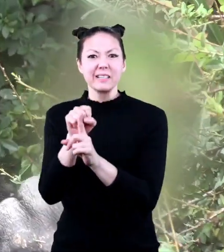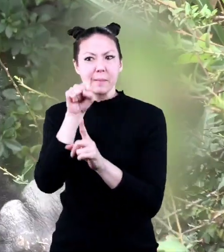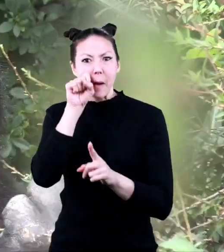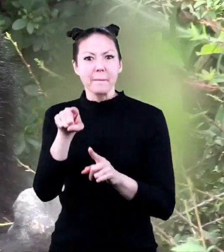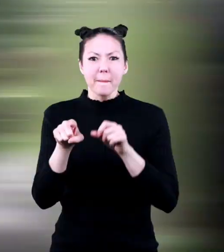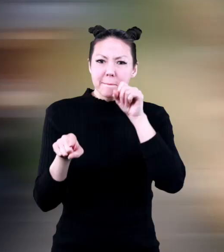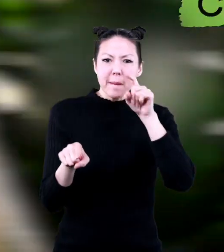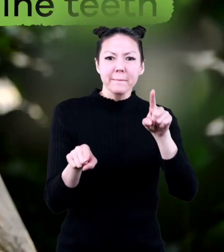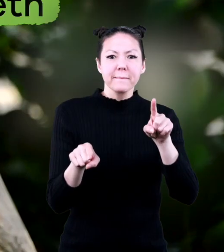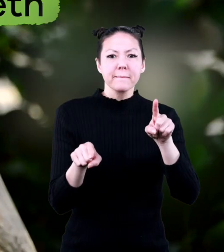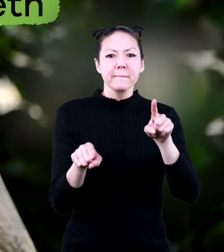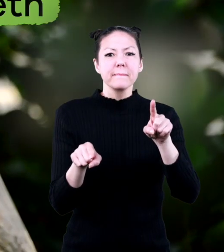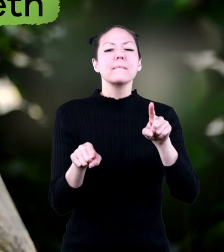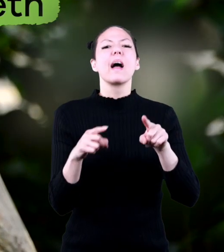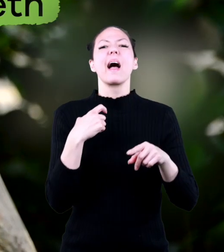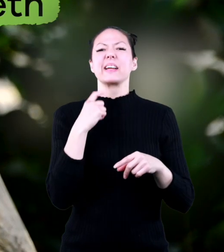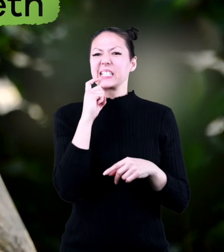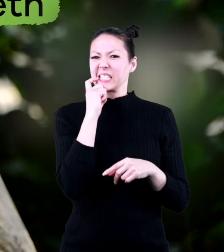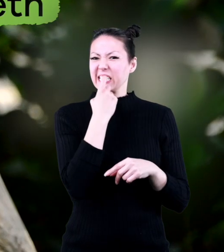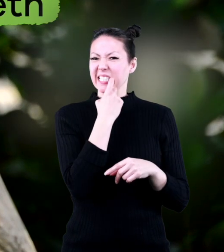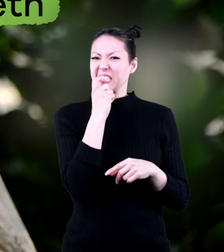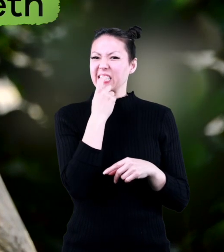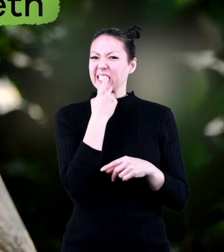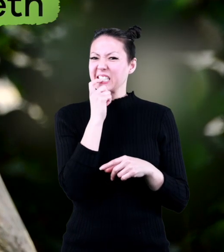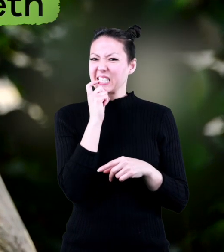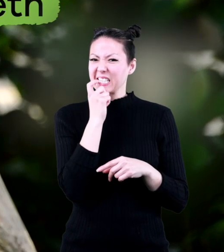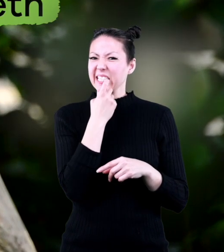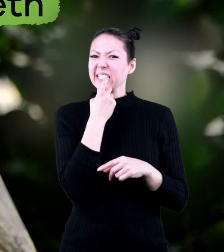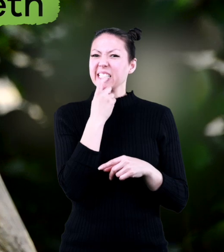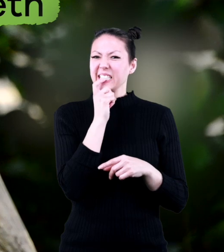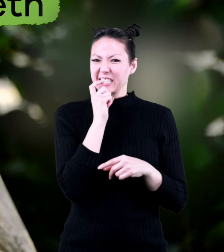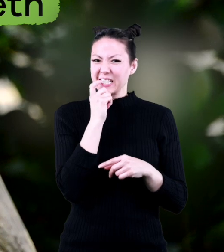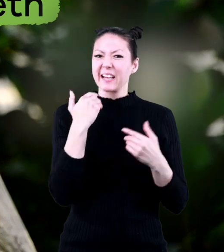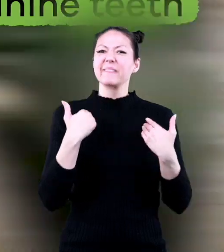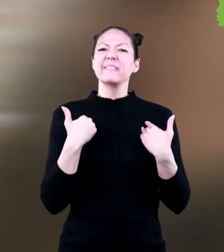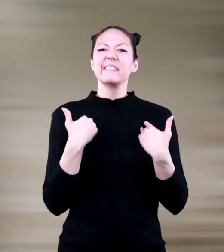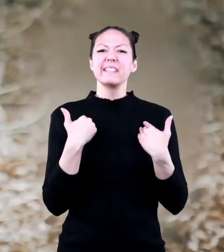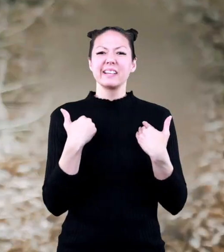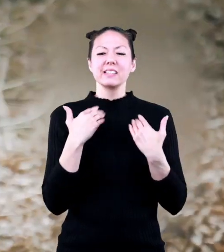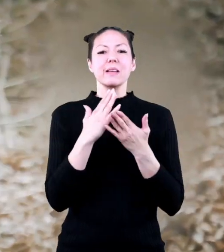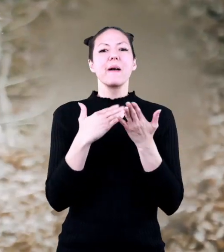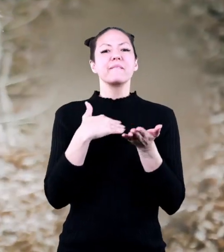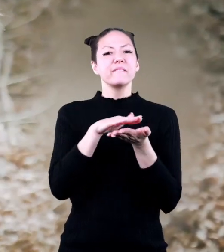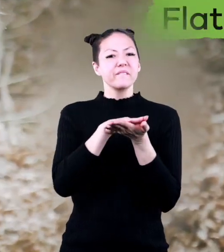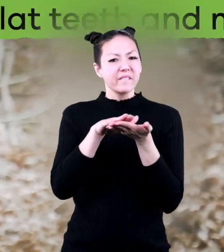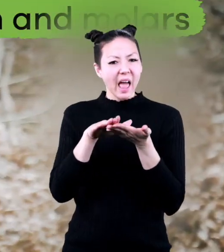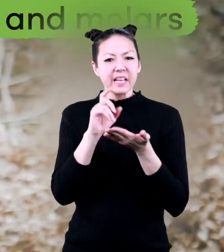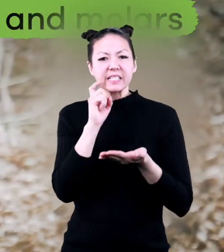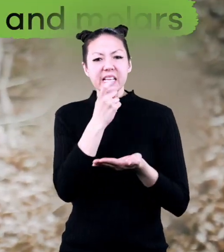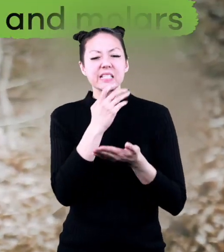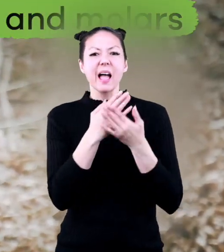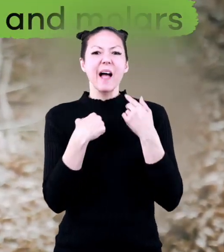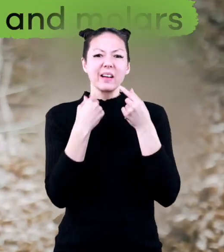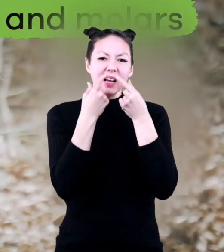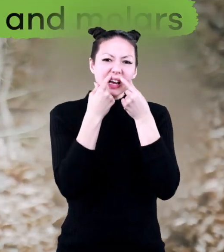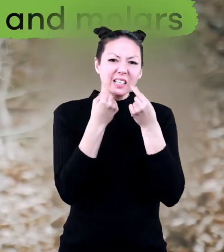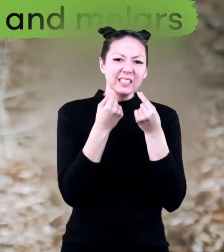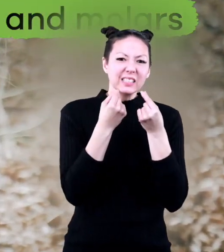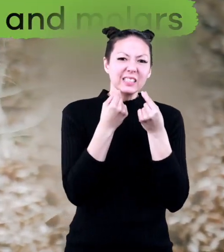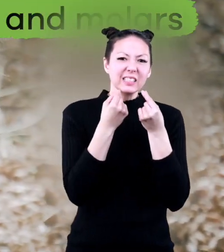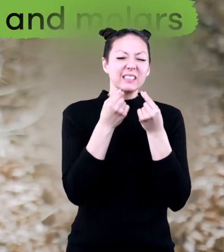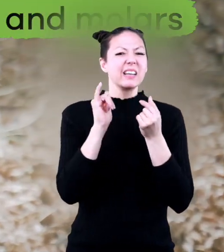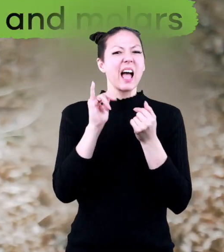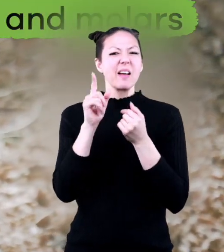prey and typically have canine teeth, too. They can also have flat teeth and